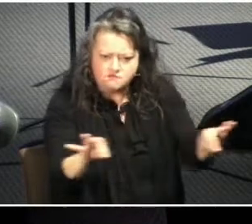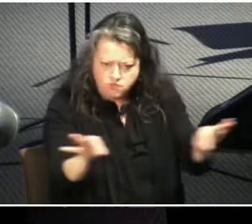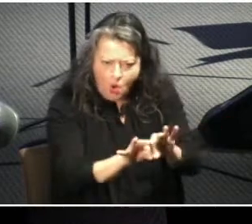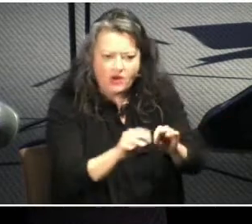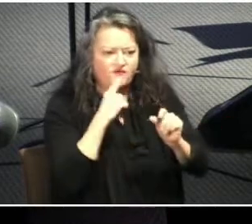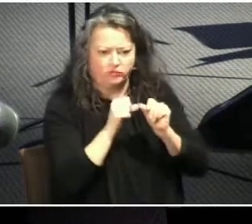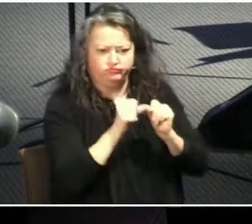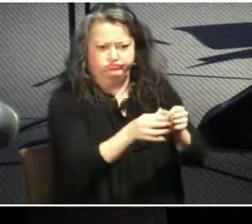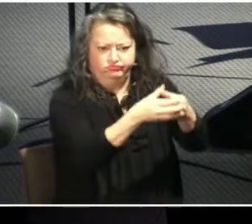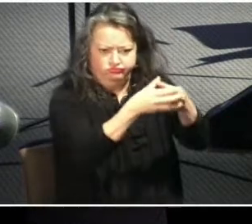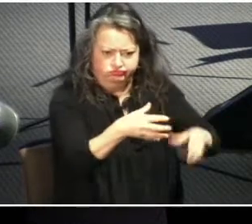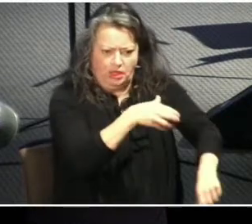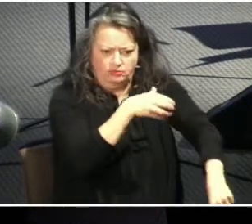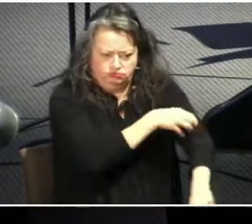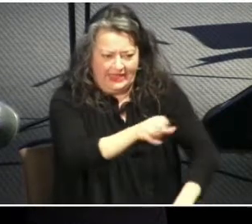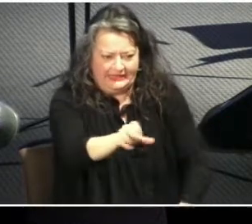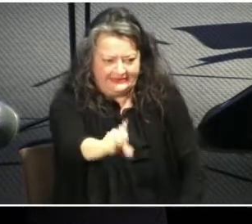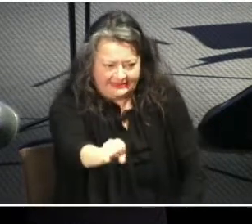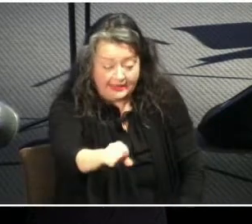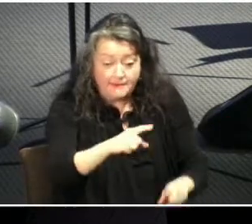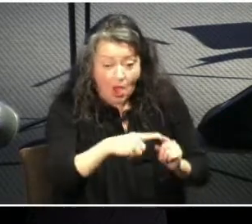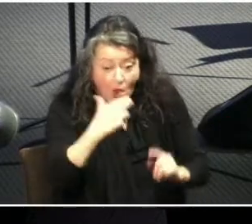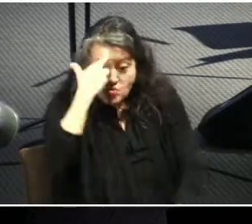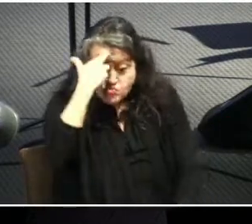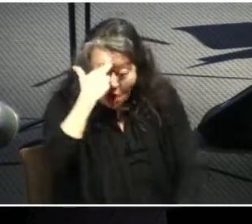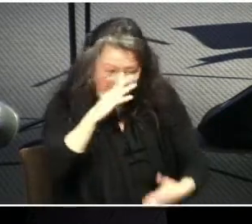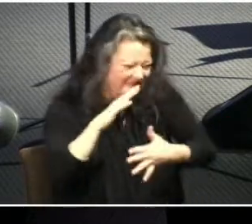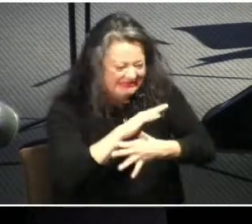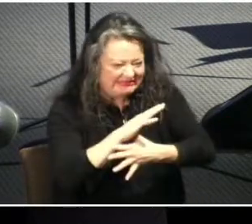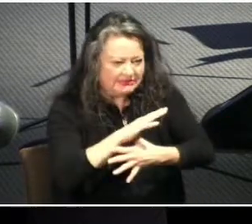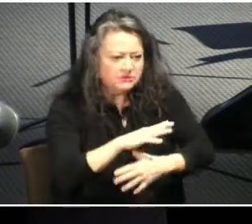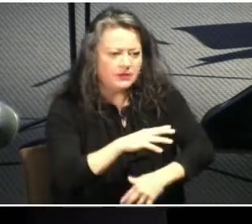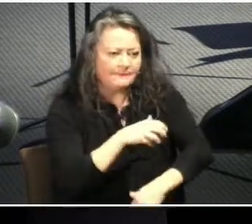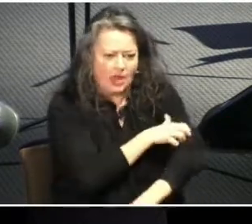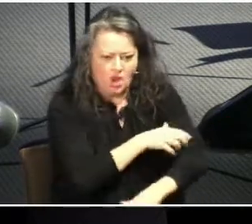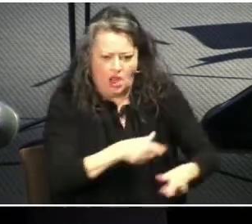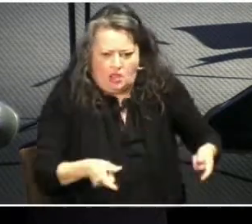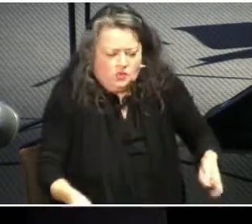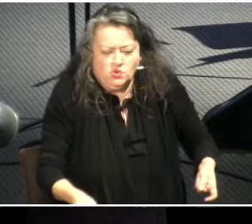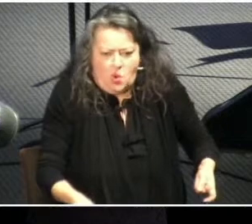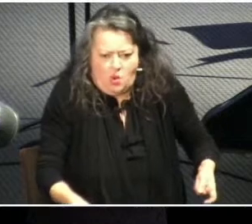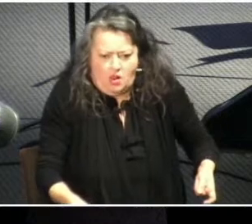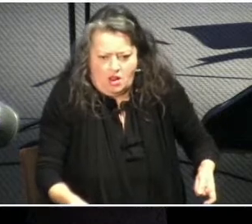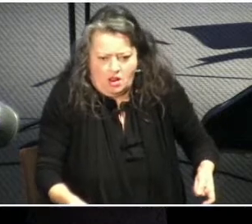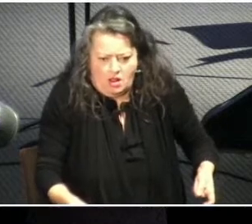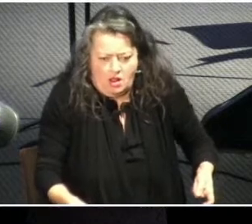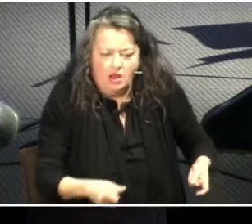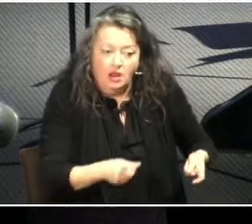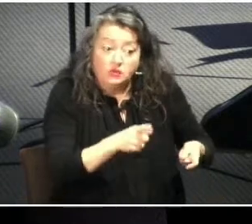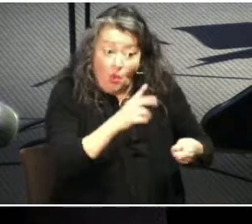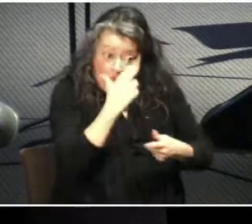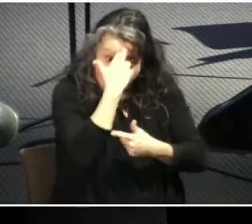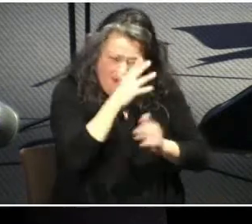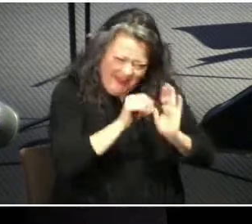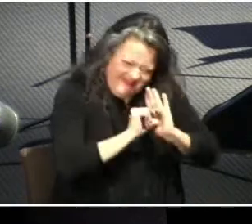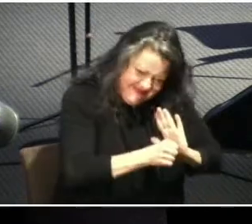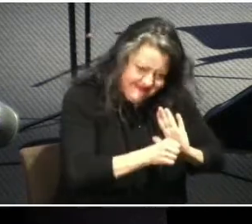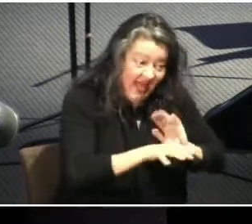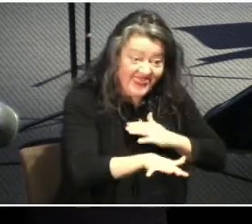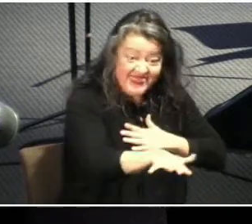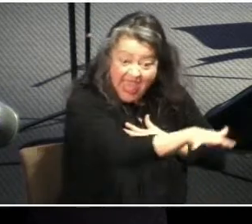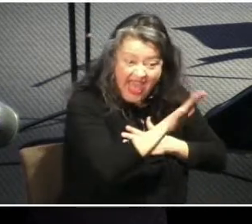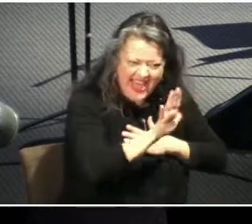control. Rome wanted to maintain control of the empire, so they emphasized a husband must have complete control